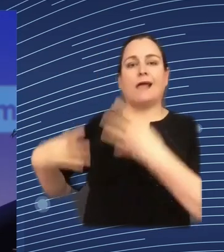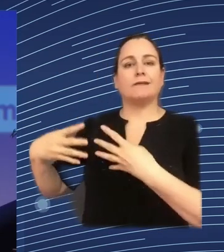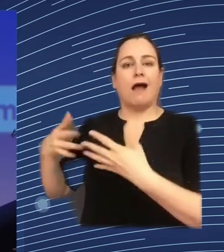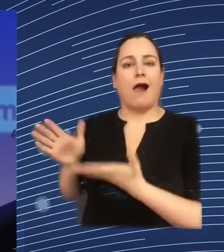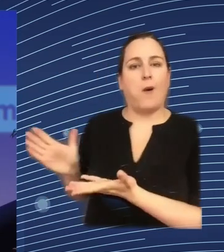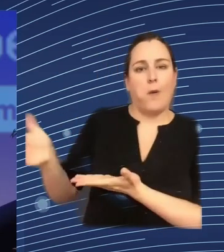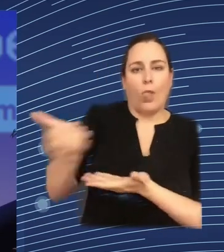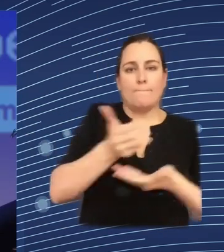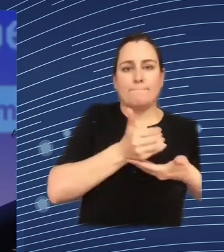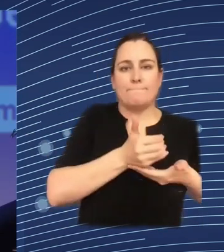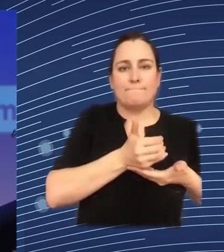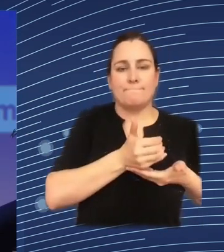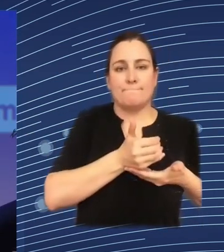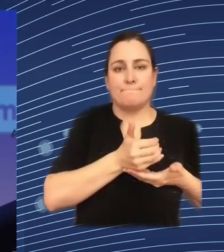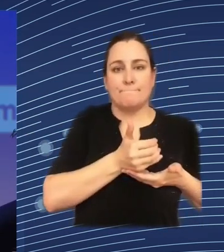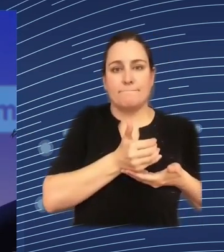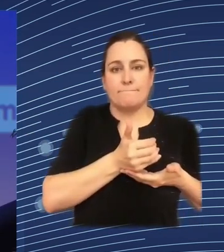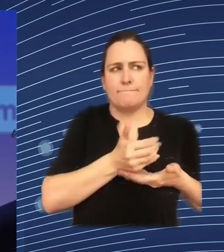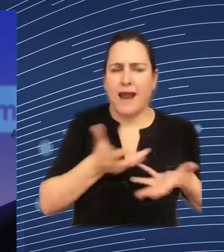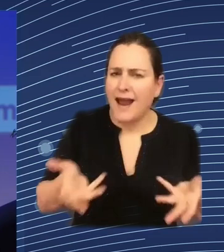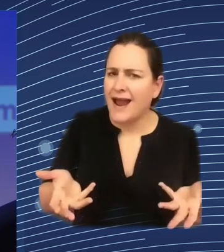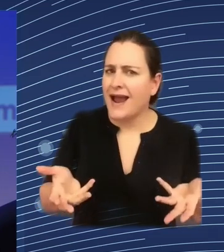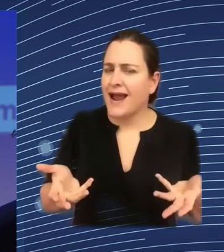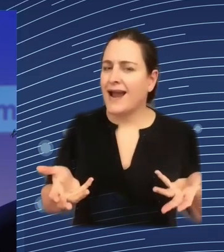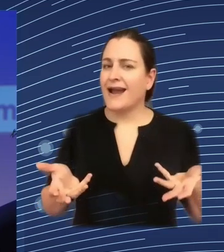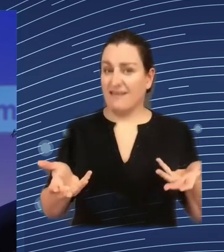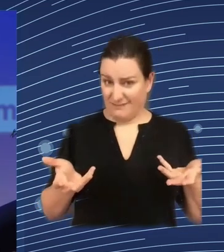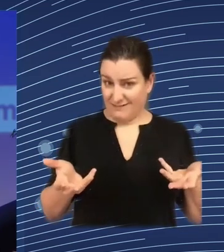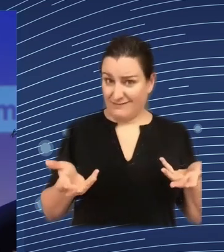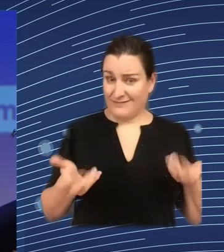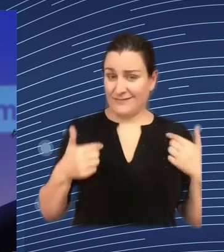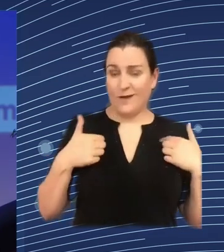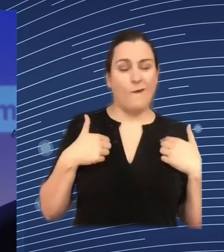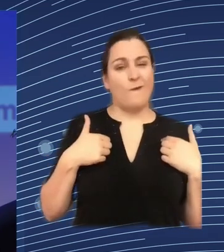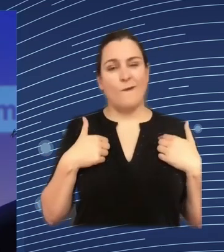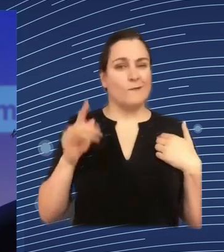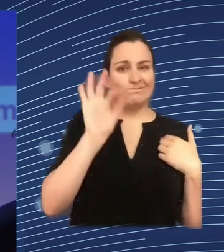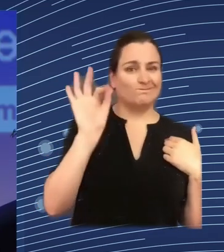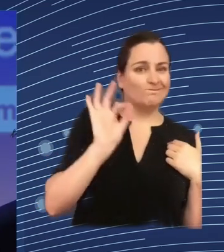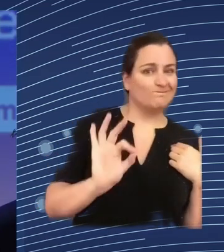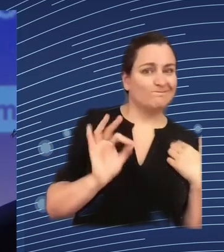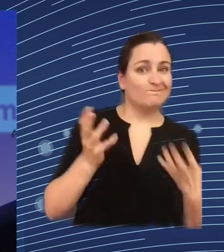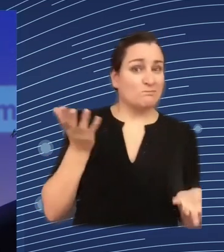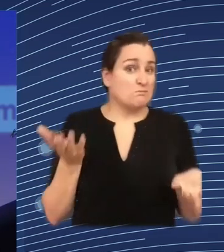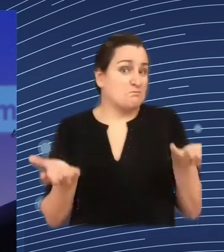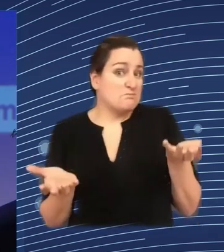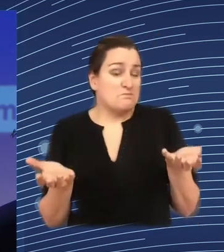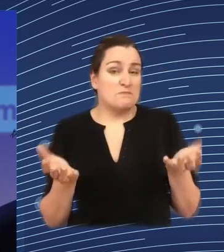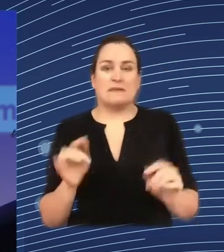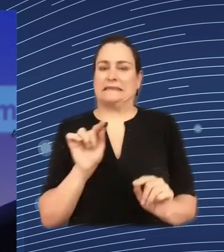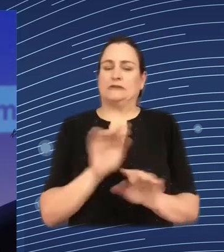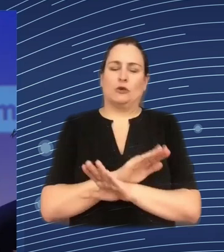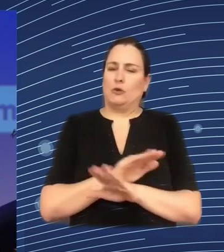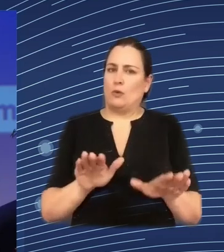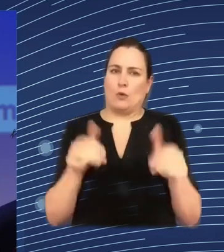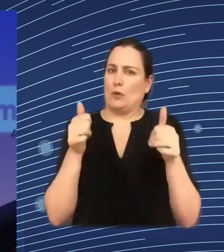maybe as a society we have to say that we need to change these parameters necessary maybe it's not a good way to define